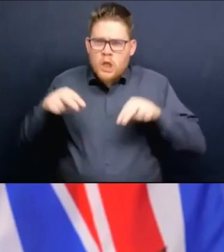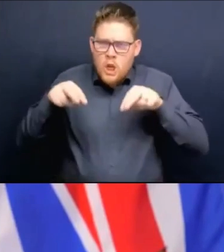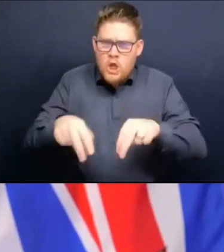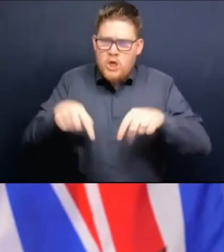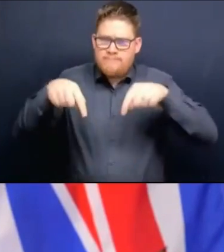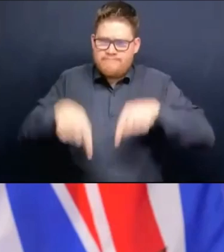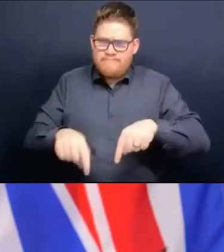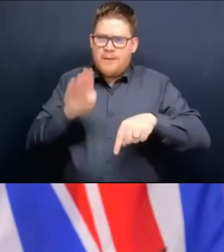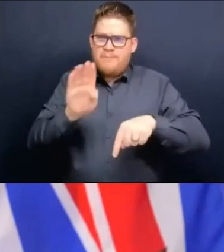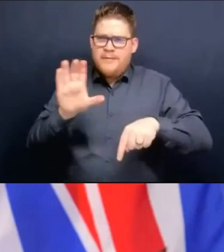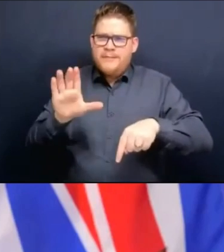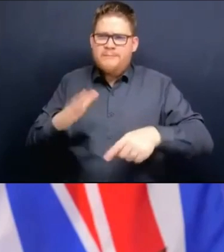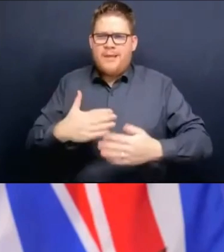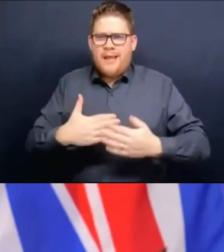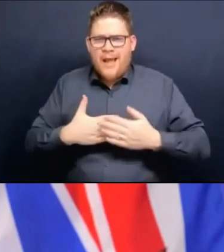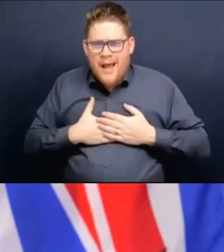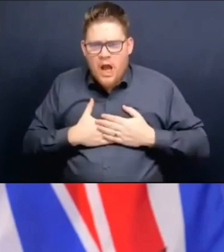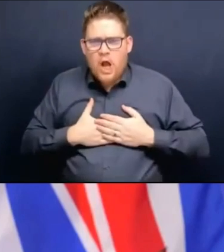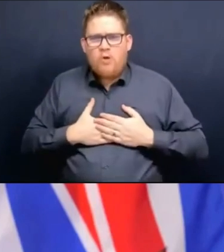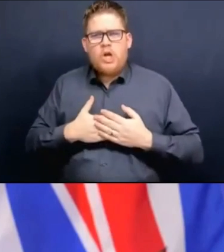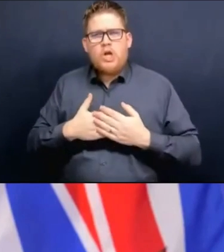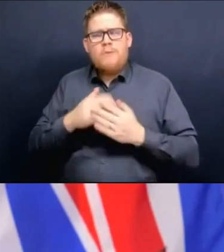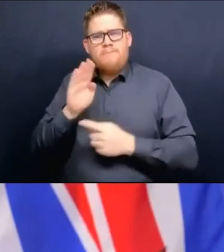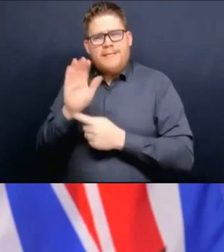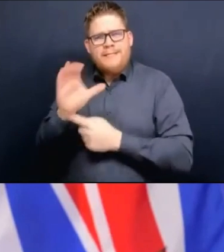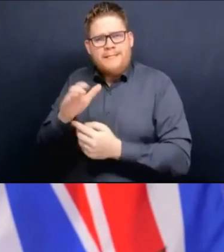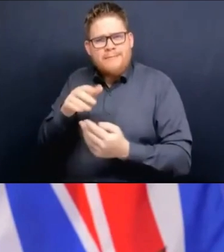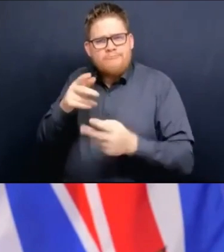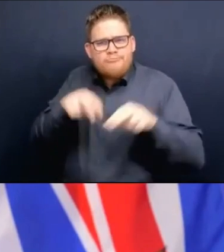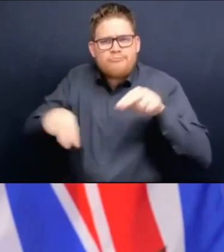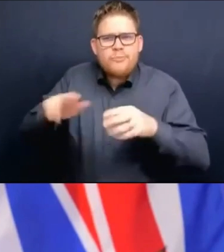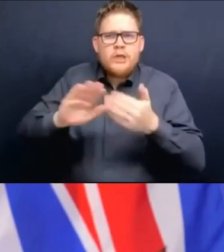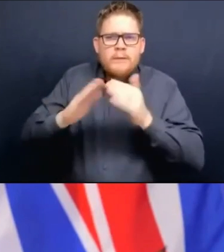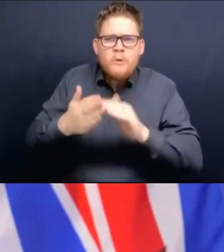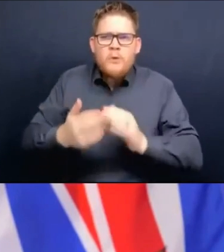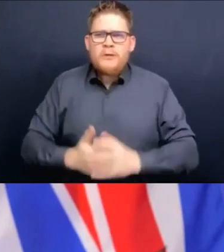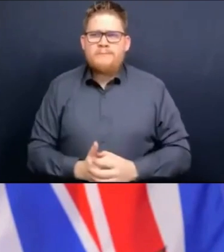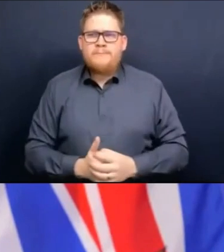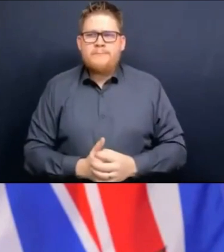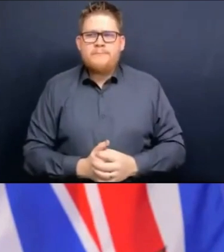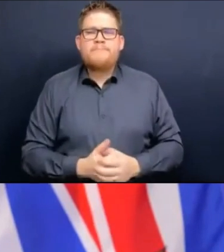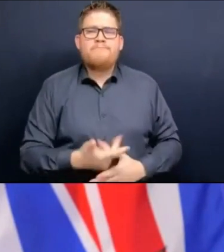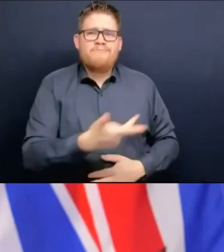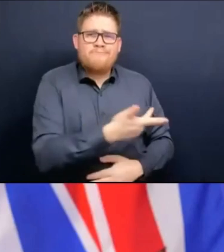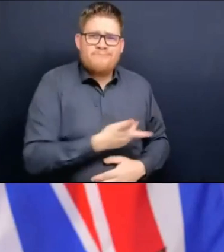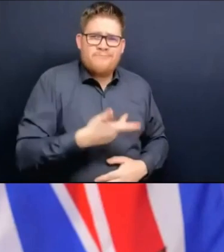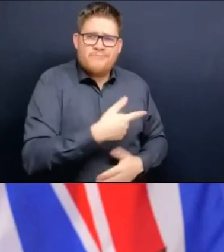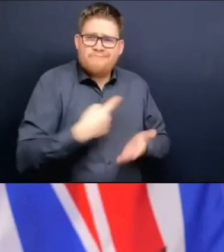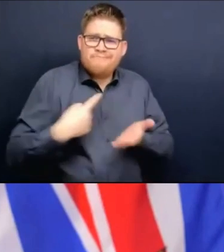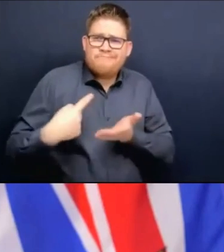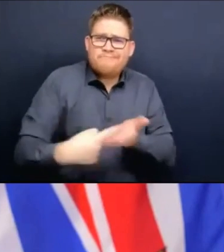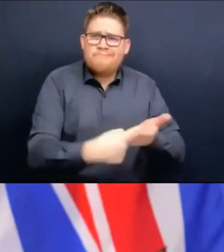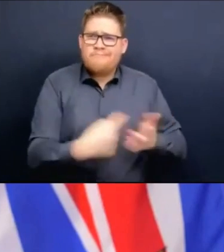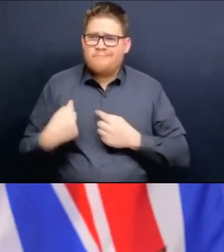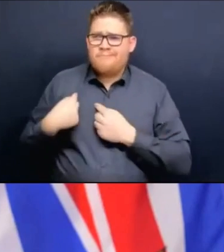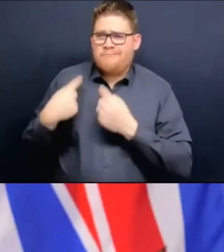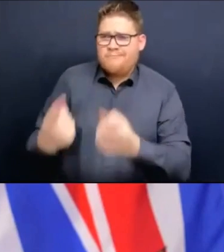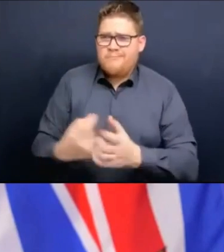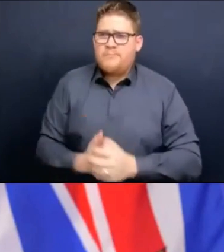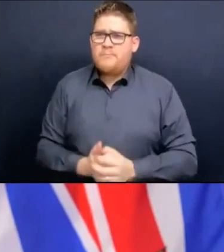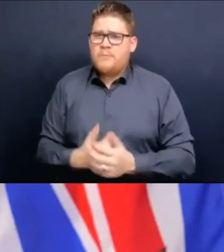three of us have said repeatedly, the success of our approach to COVID has been a direct result of British Columbians